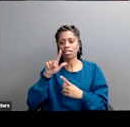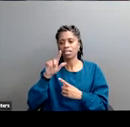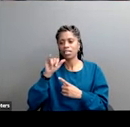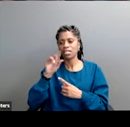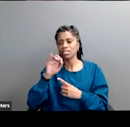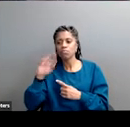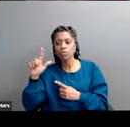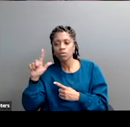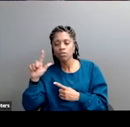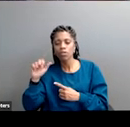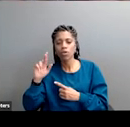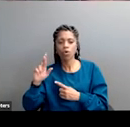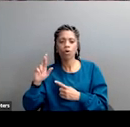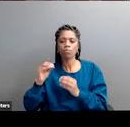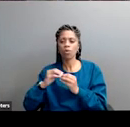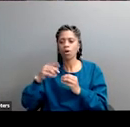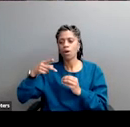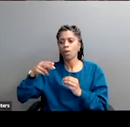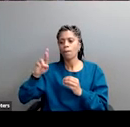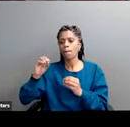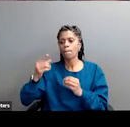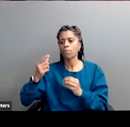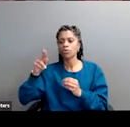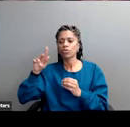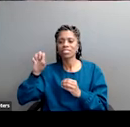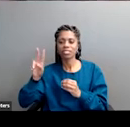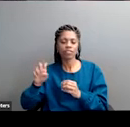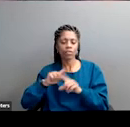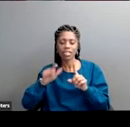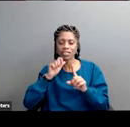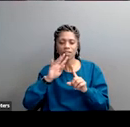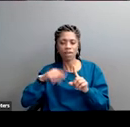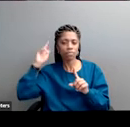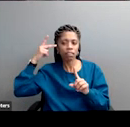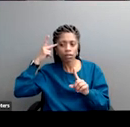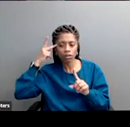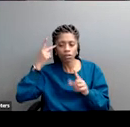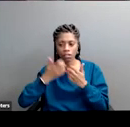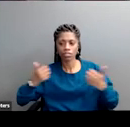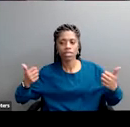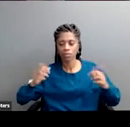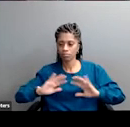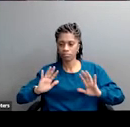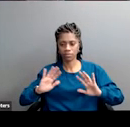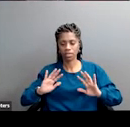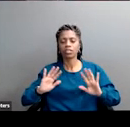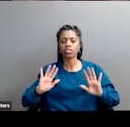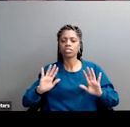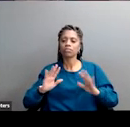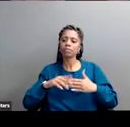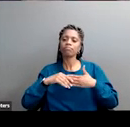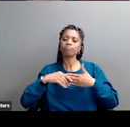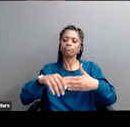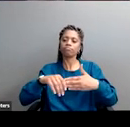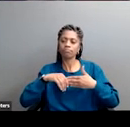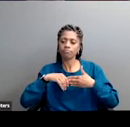-described conservative so we're not really thinking about political parties today but if that does come up let's just all give each other a little bit of grace so